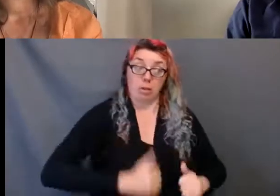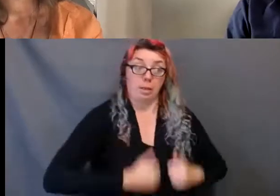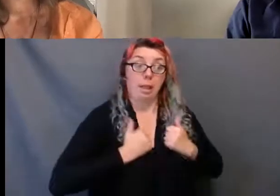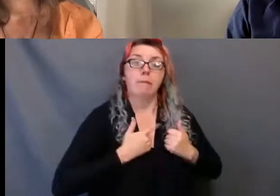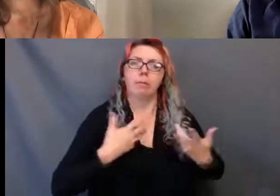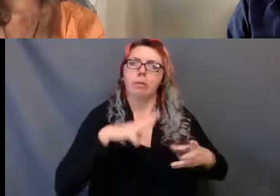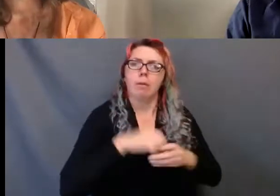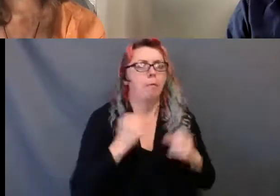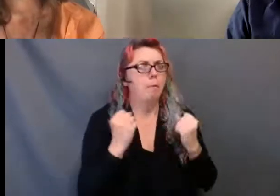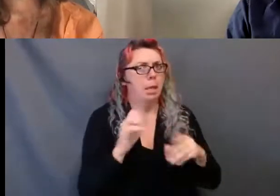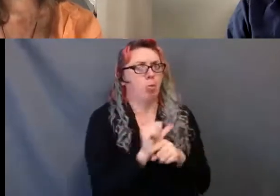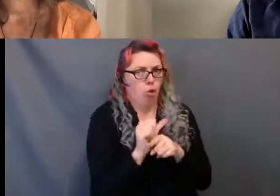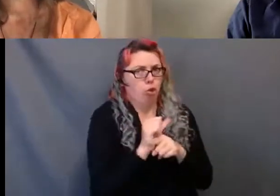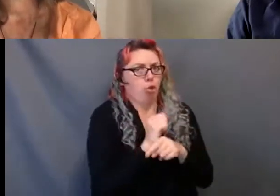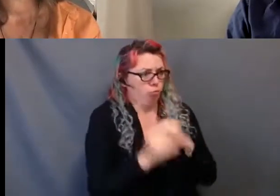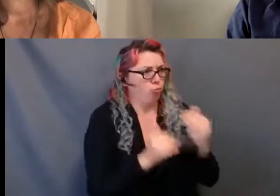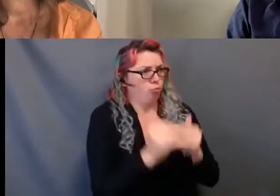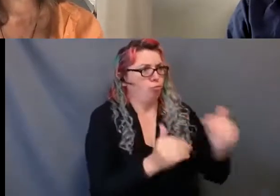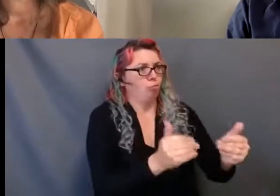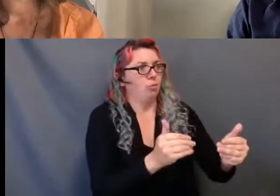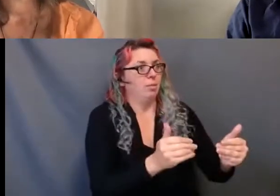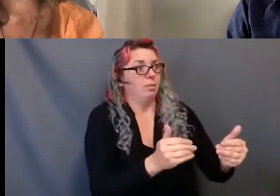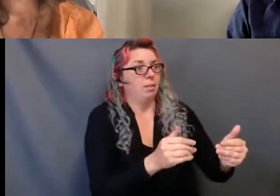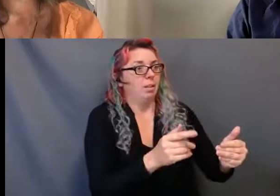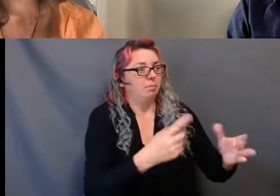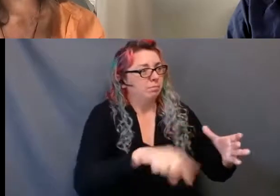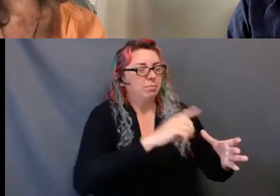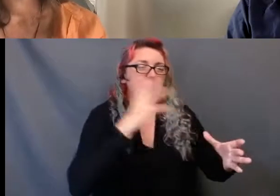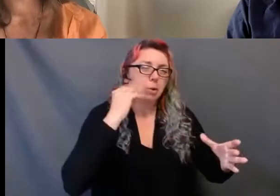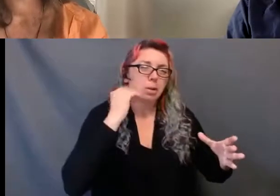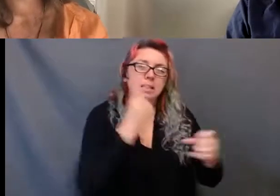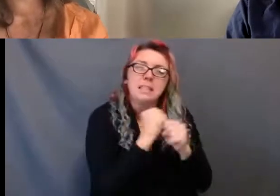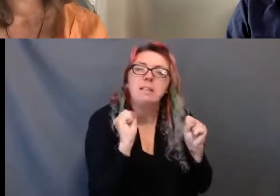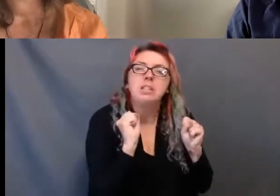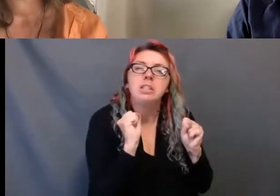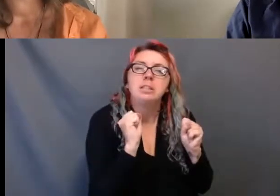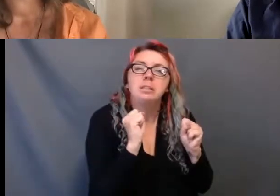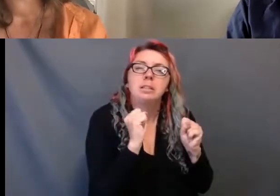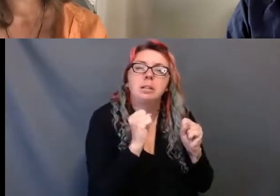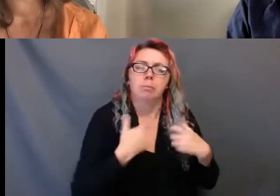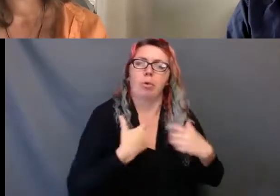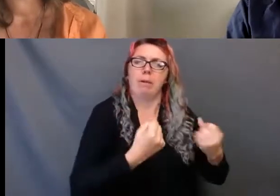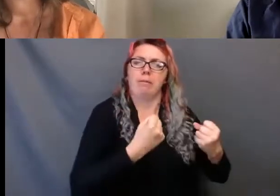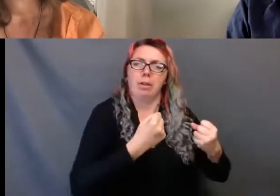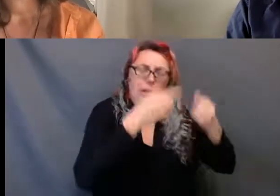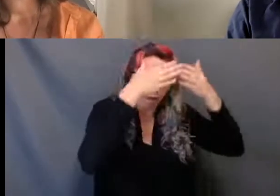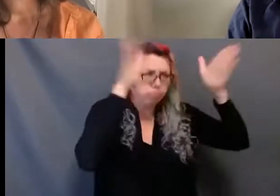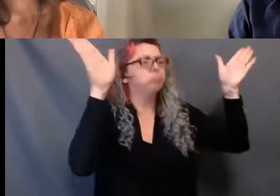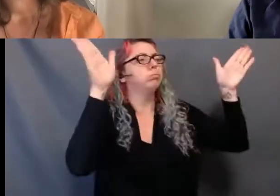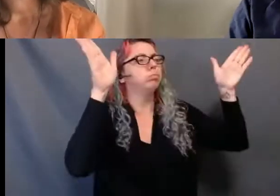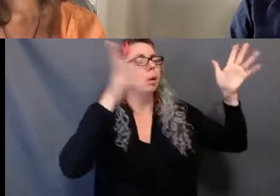near as much openness, bravery, safety and generosity were present in the room.